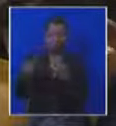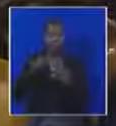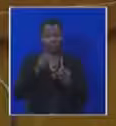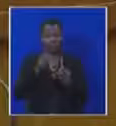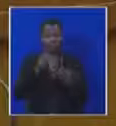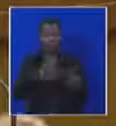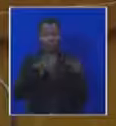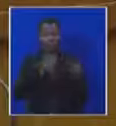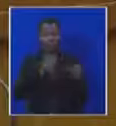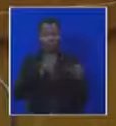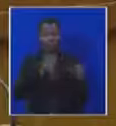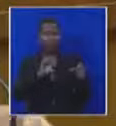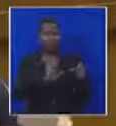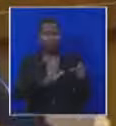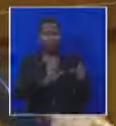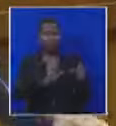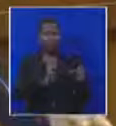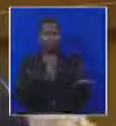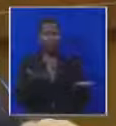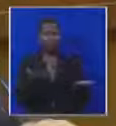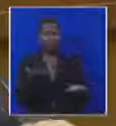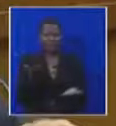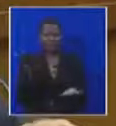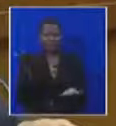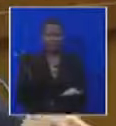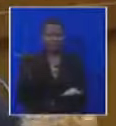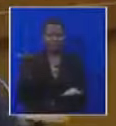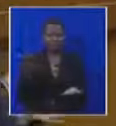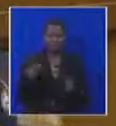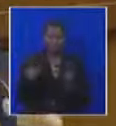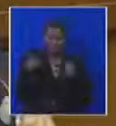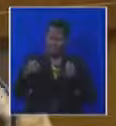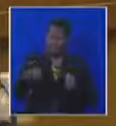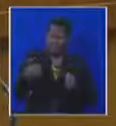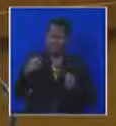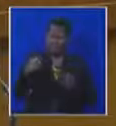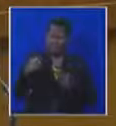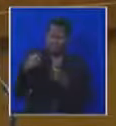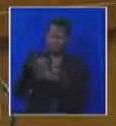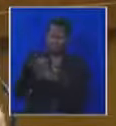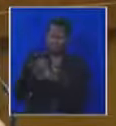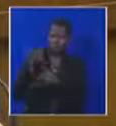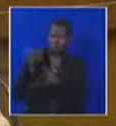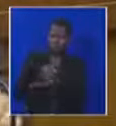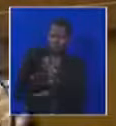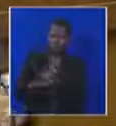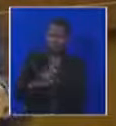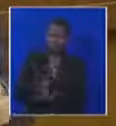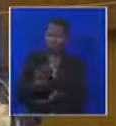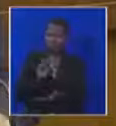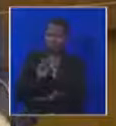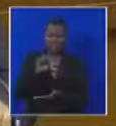against President Zuma. This mighty man reduced to being processing the visas to Planet Zuma.